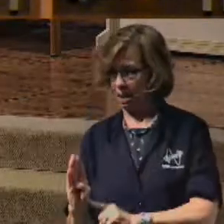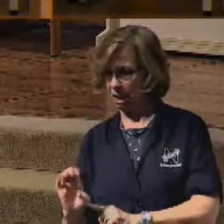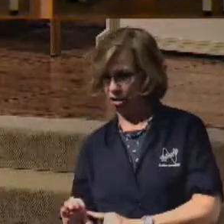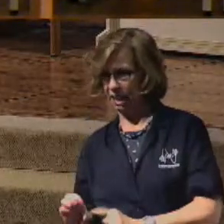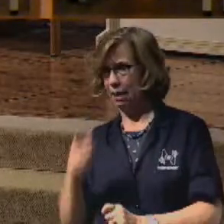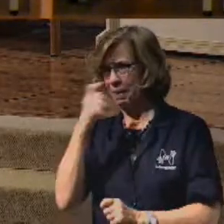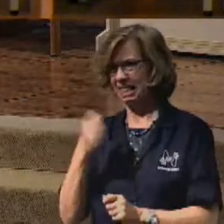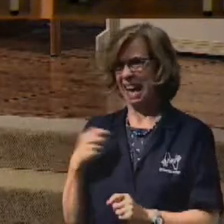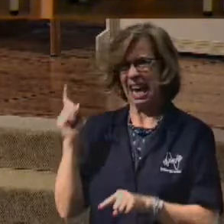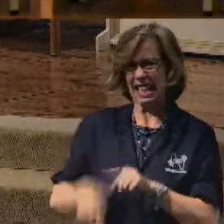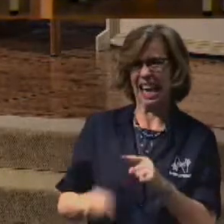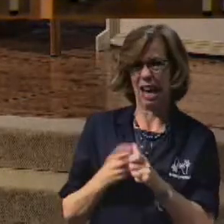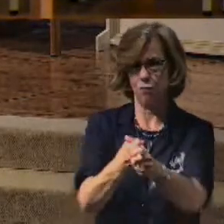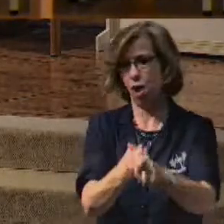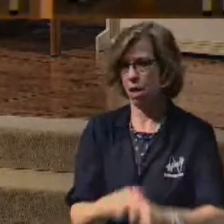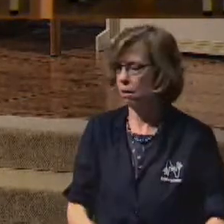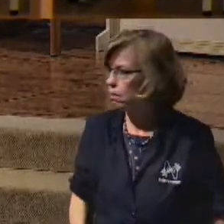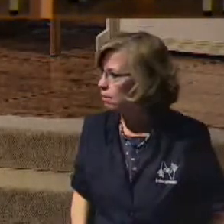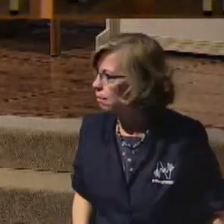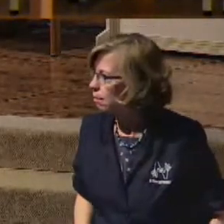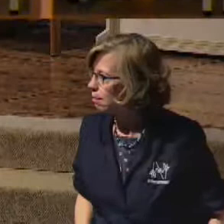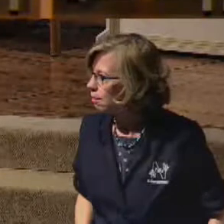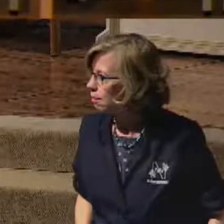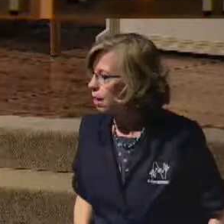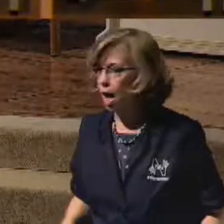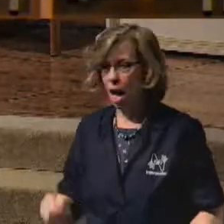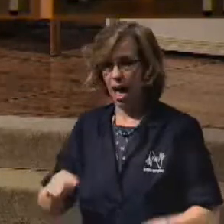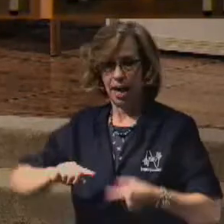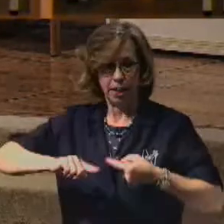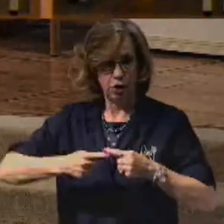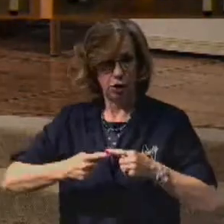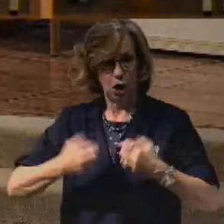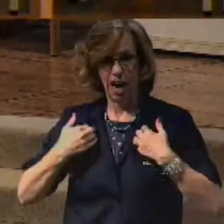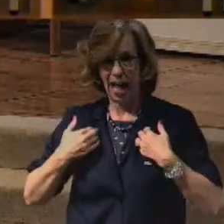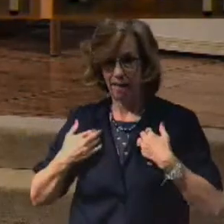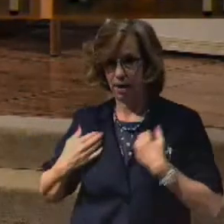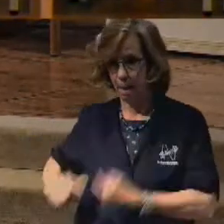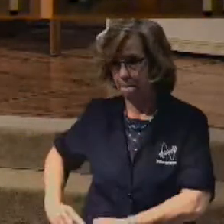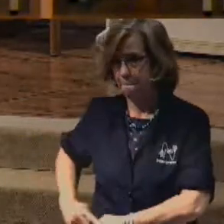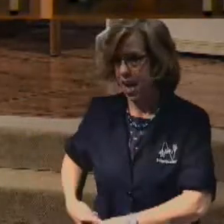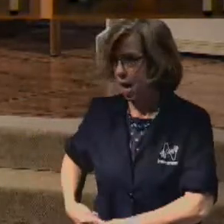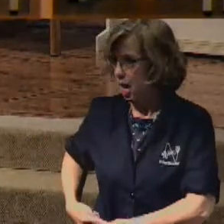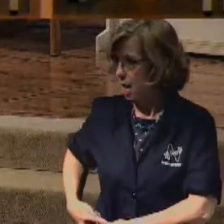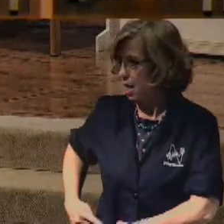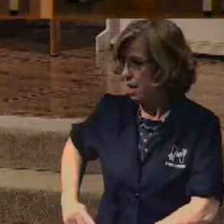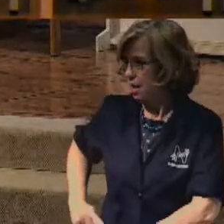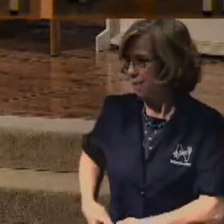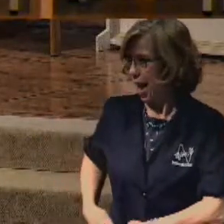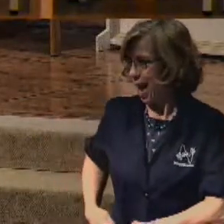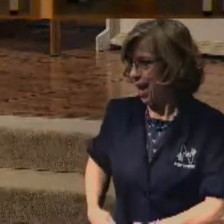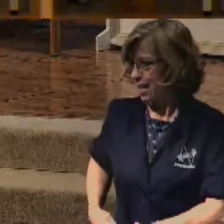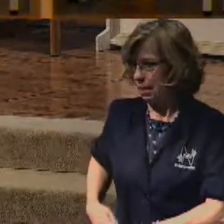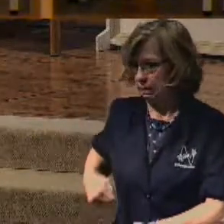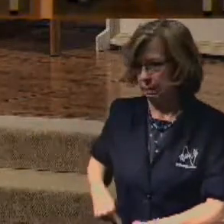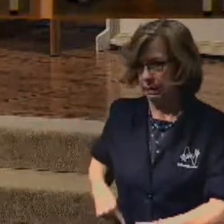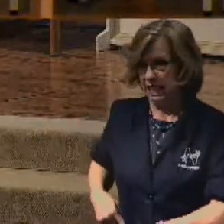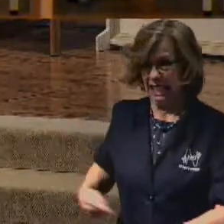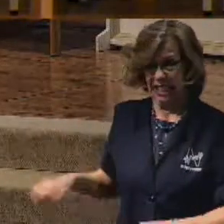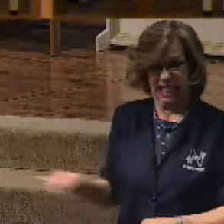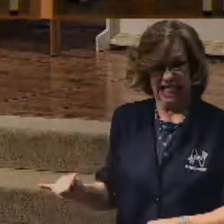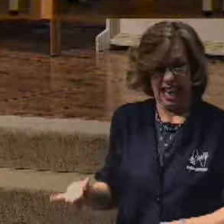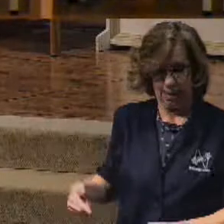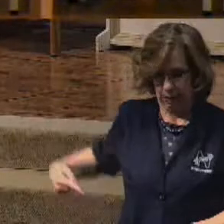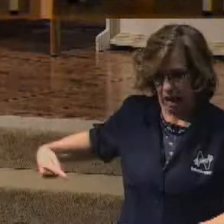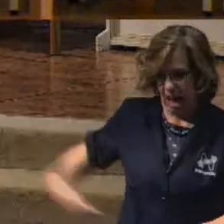And all of a sudden, I'd start getting this pain in my side. It's like a knife